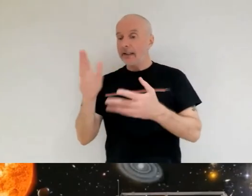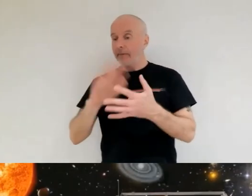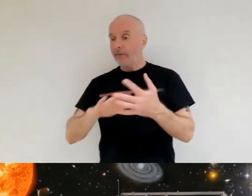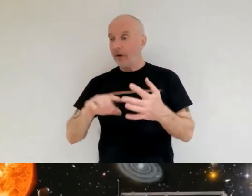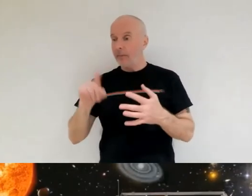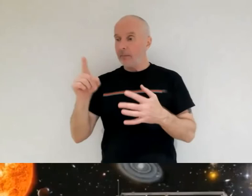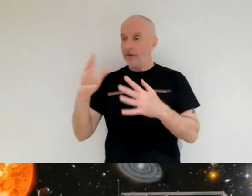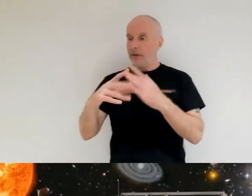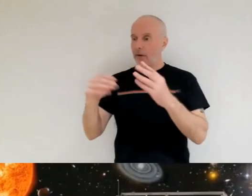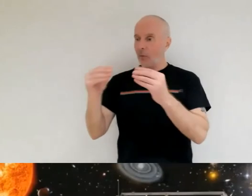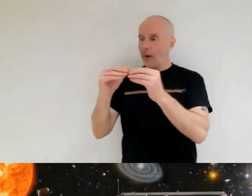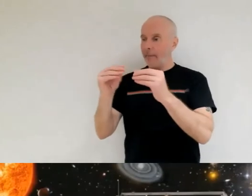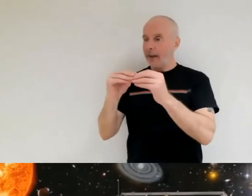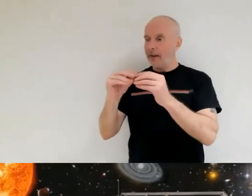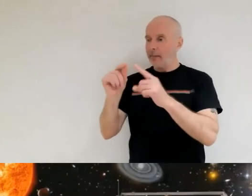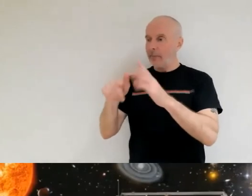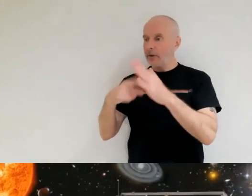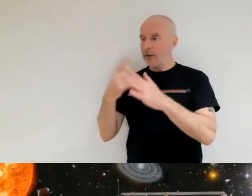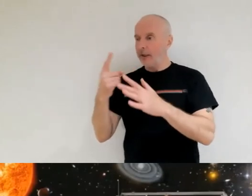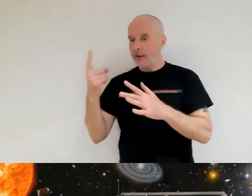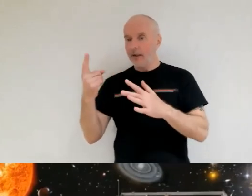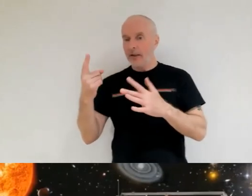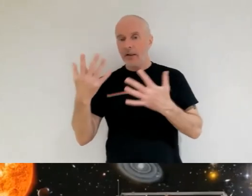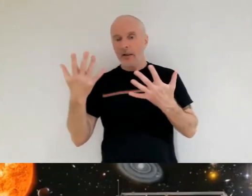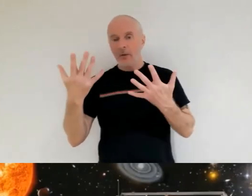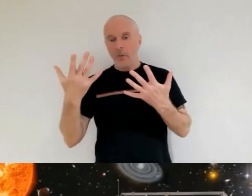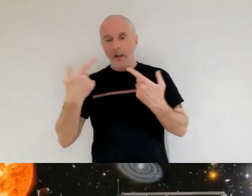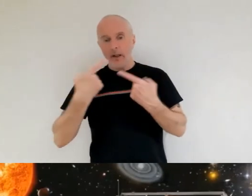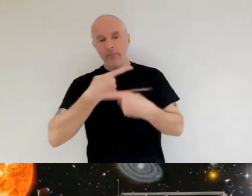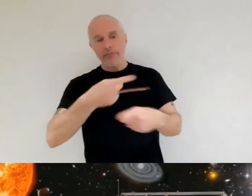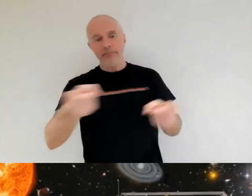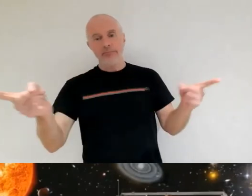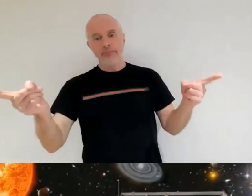be made available to the public or educational institutions